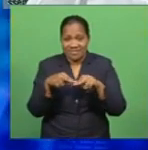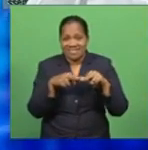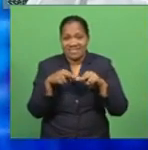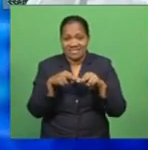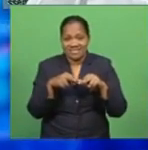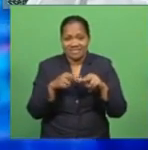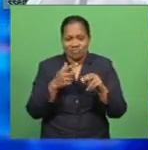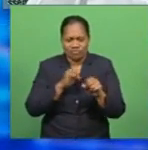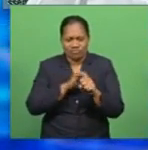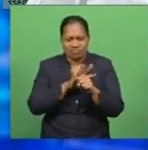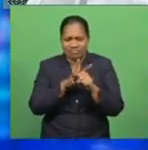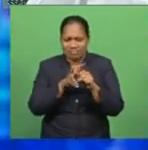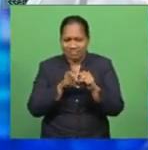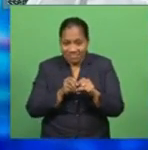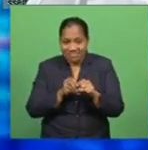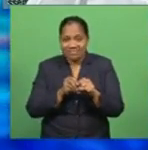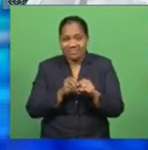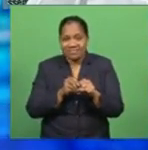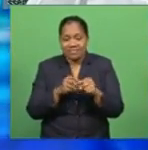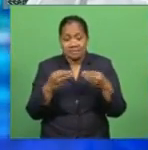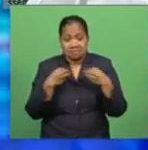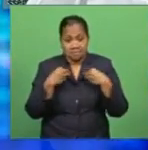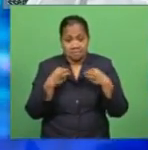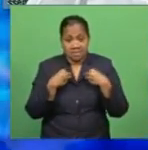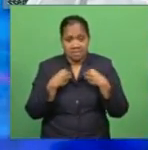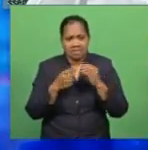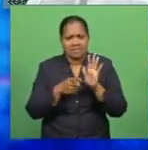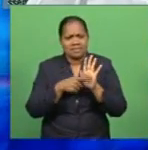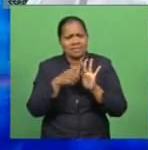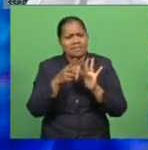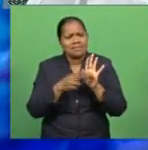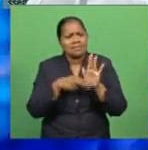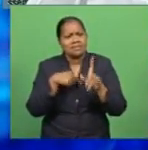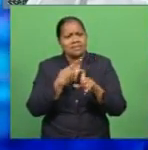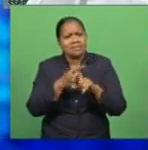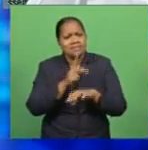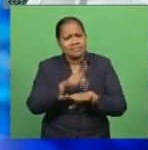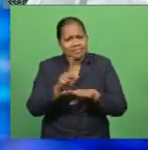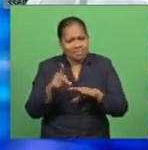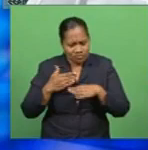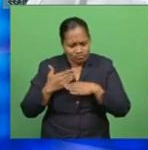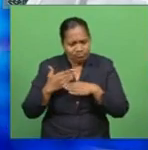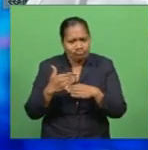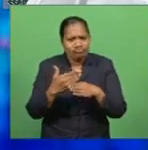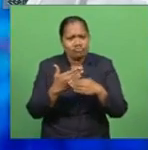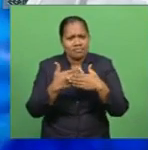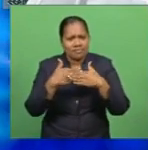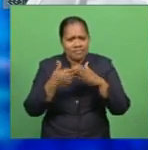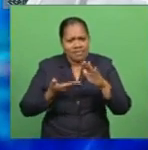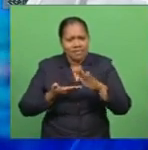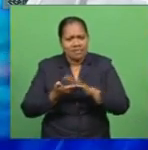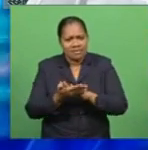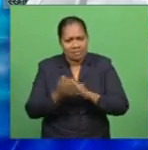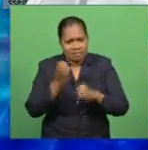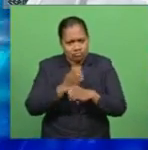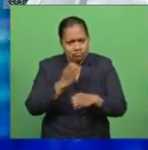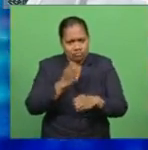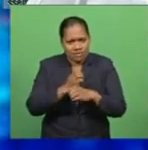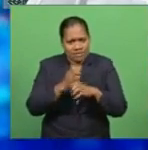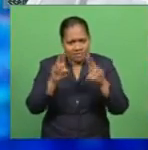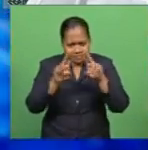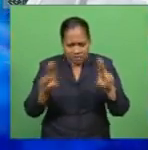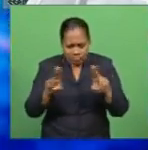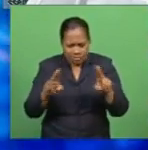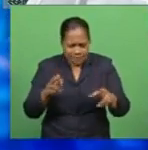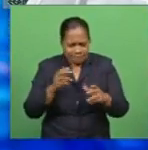of the COVID-19 pandemic. Business Link Pacific, which operates under the Fiji Commerce and Employers Federation, aims to support the private